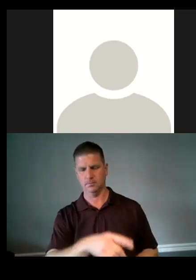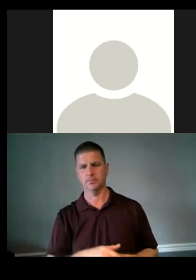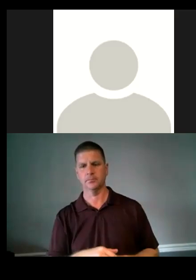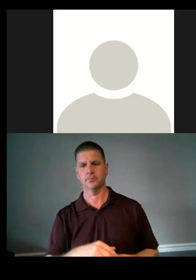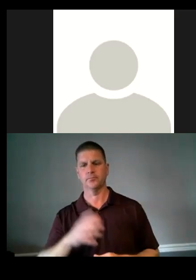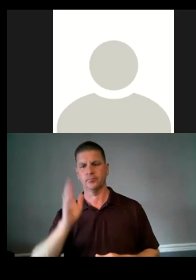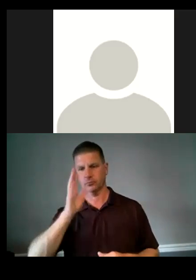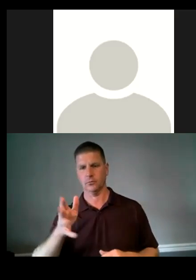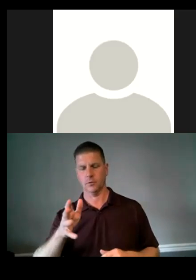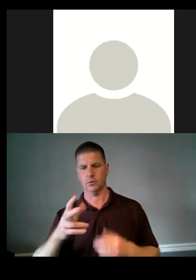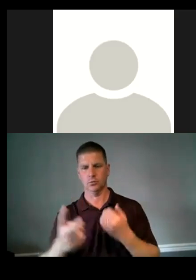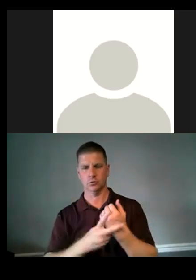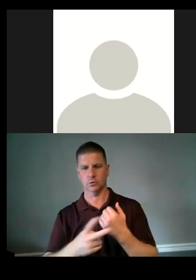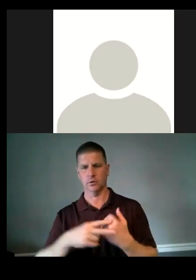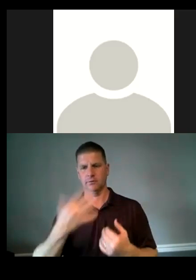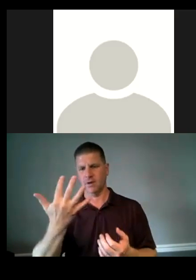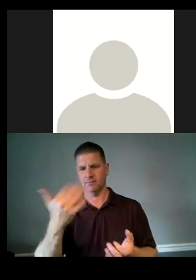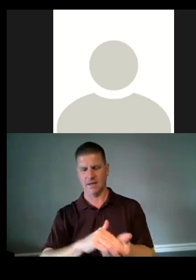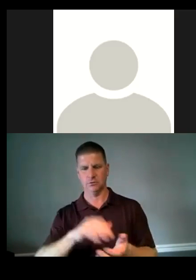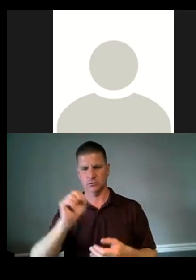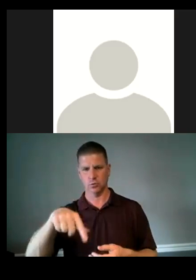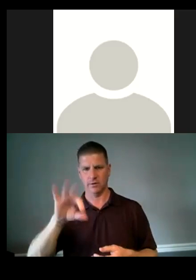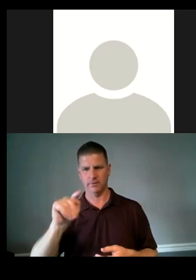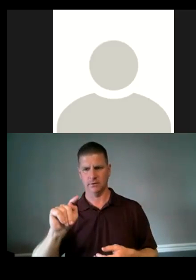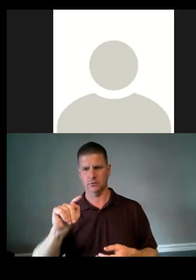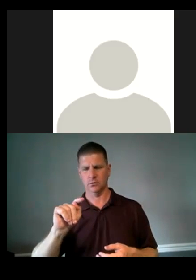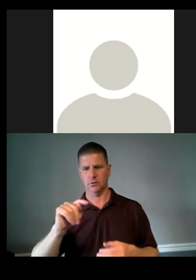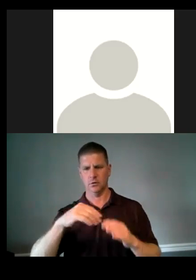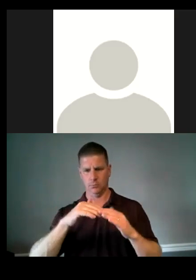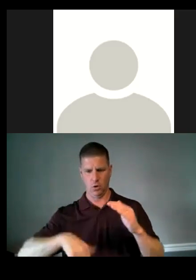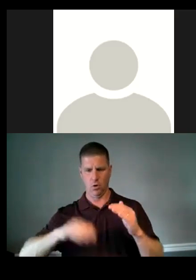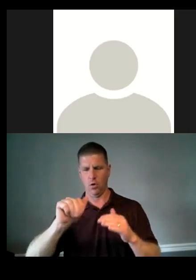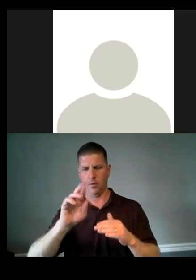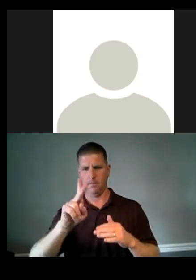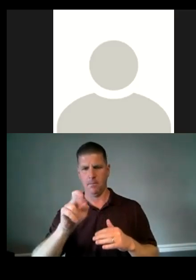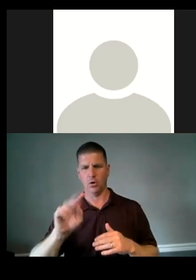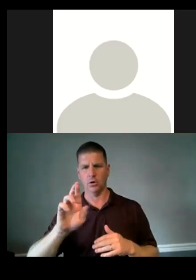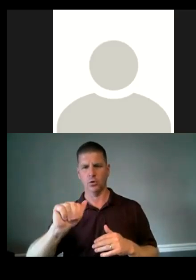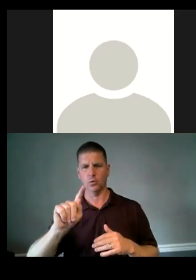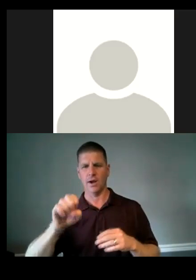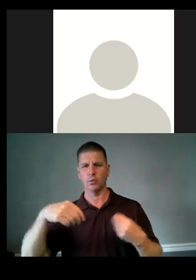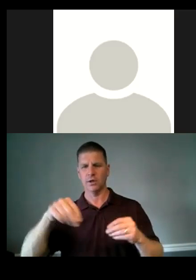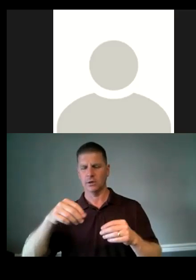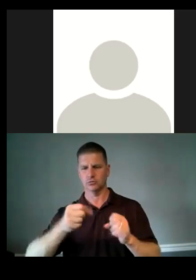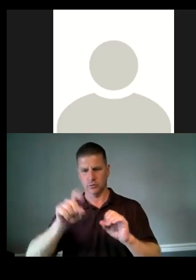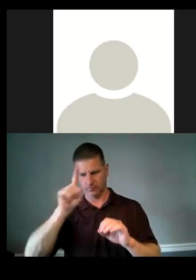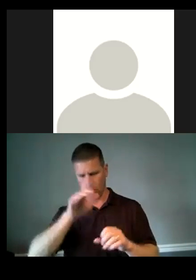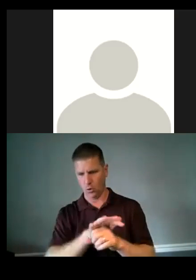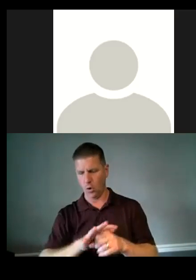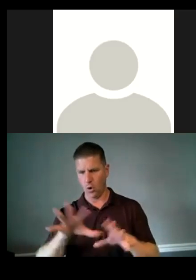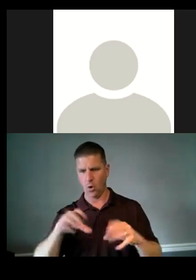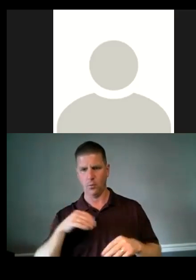It will reserve 5,000 square feet of below market rate retail space for locally owned businesses.